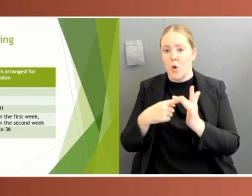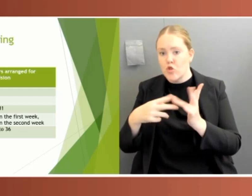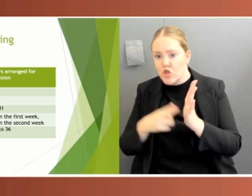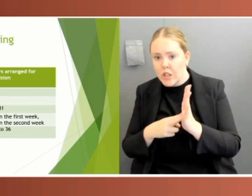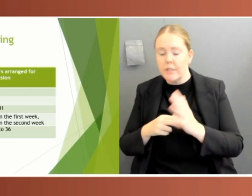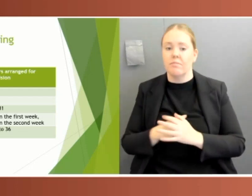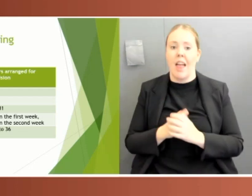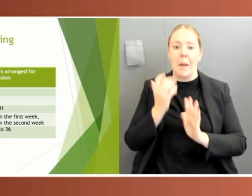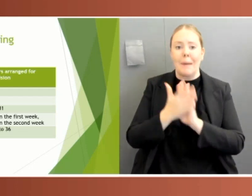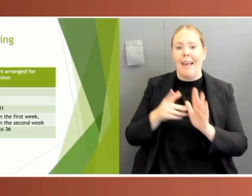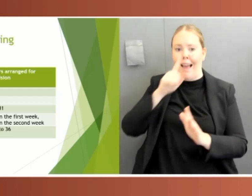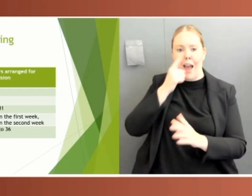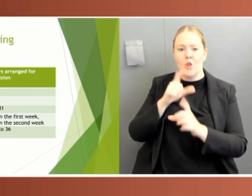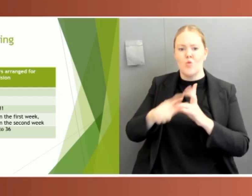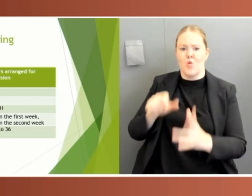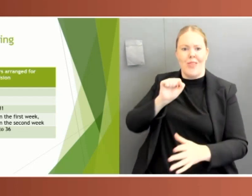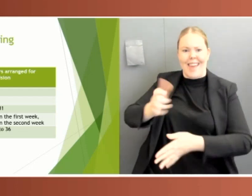And as you can see, that was a lot of people.